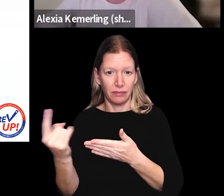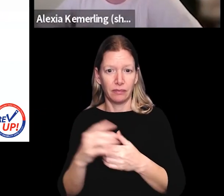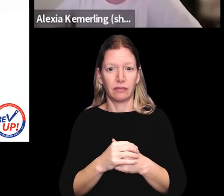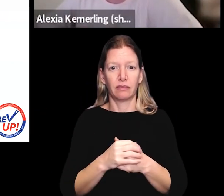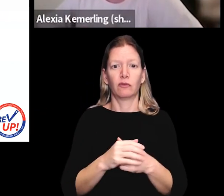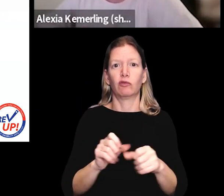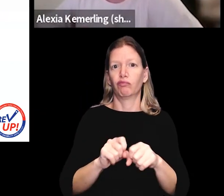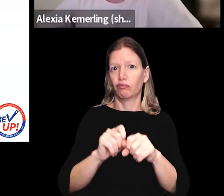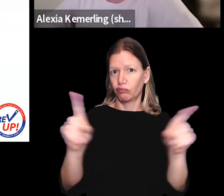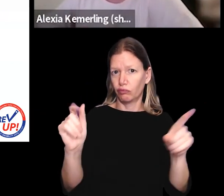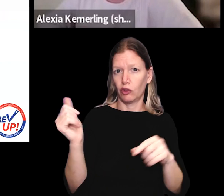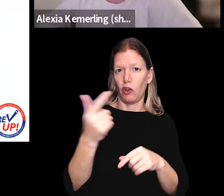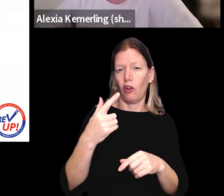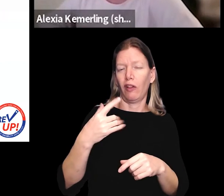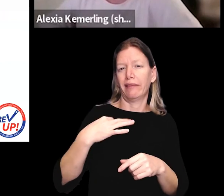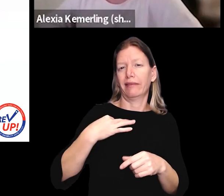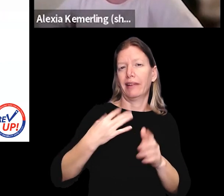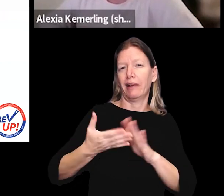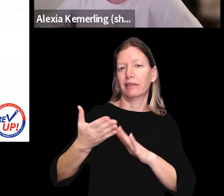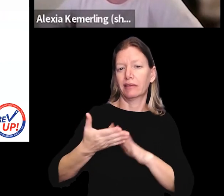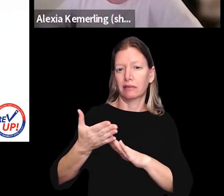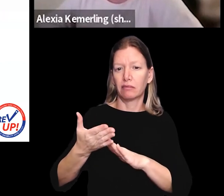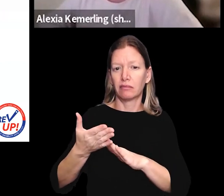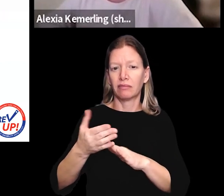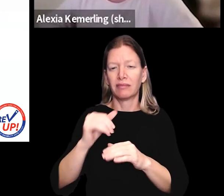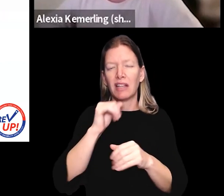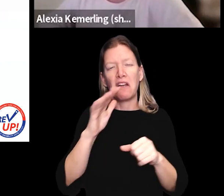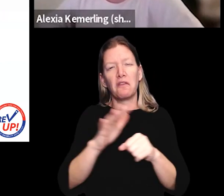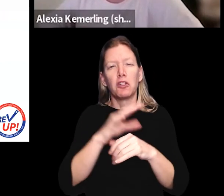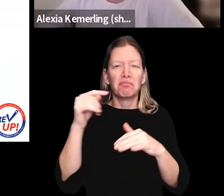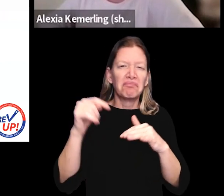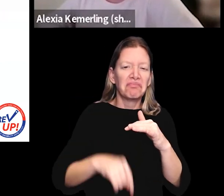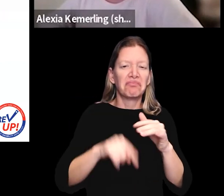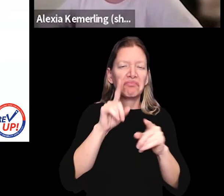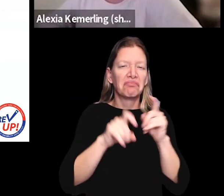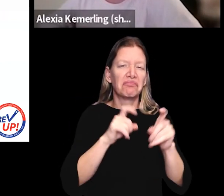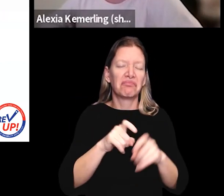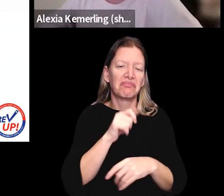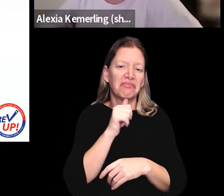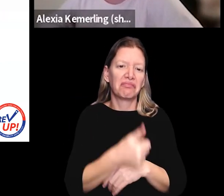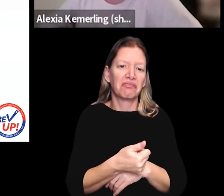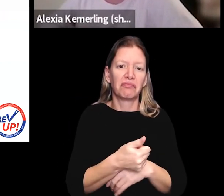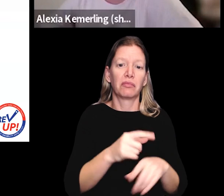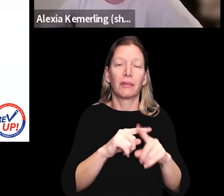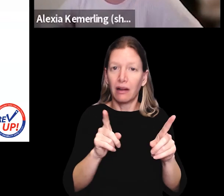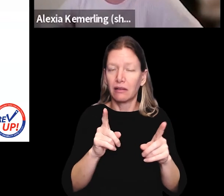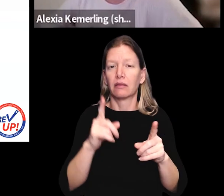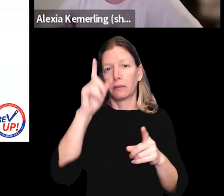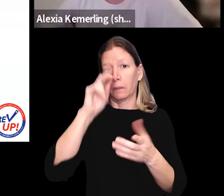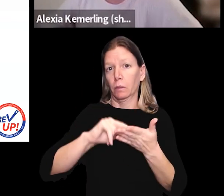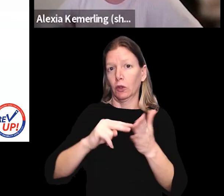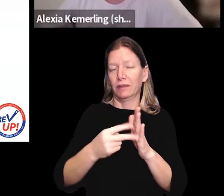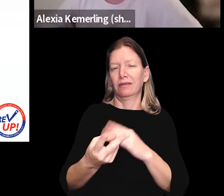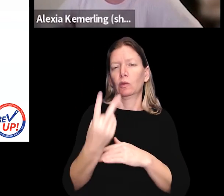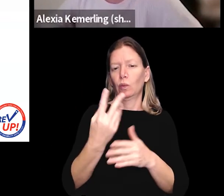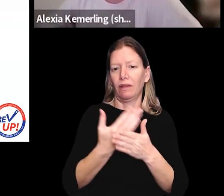this week. We sent it out to all candidates. It is not a fully comprehensive questionnaire, but